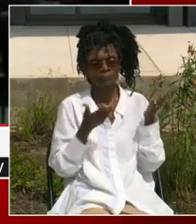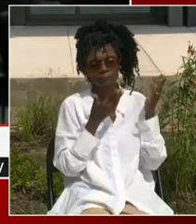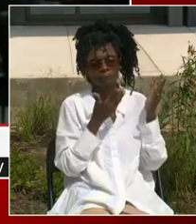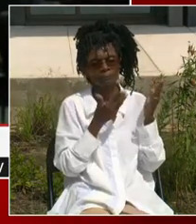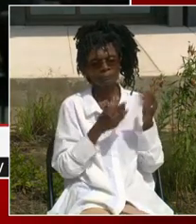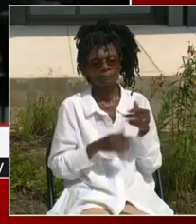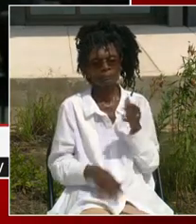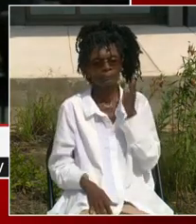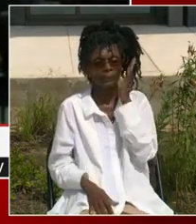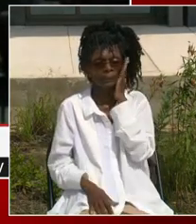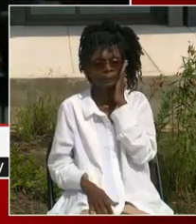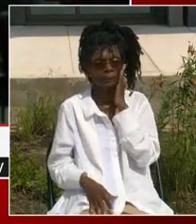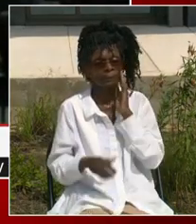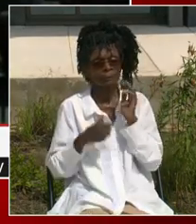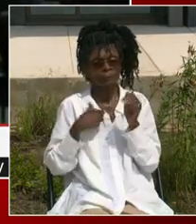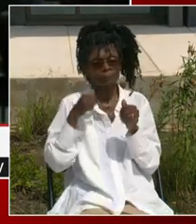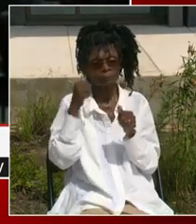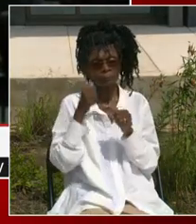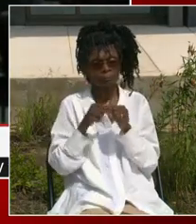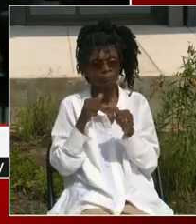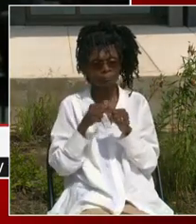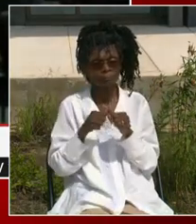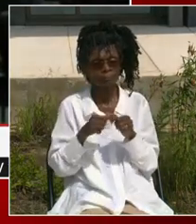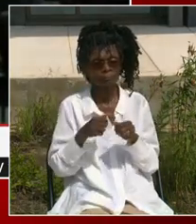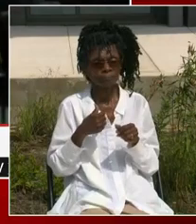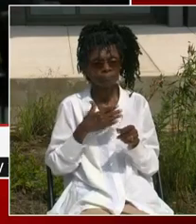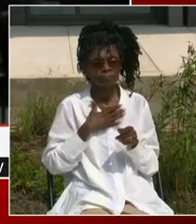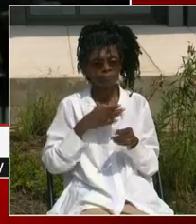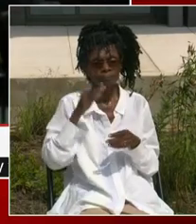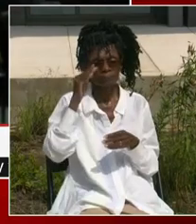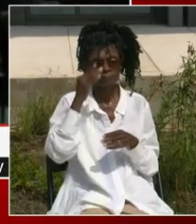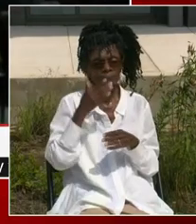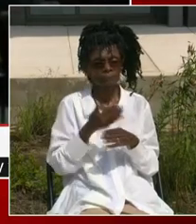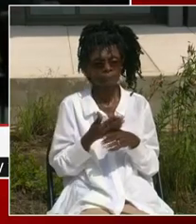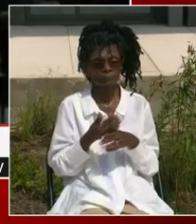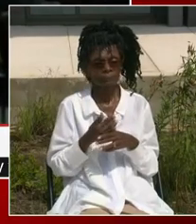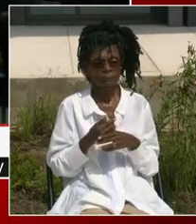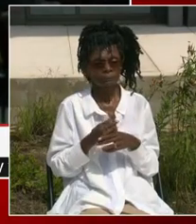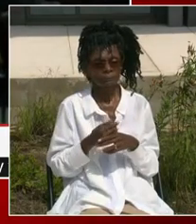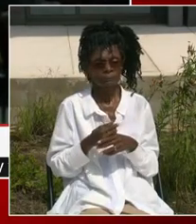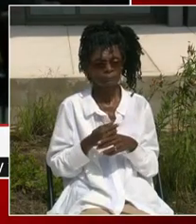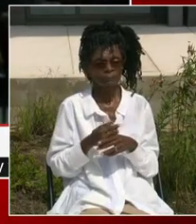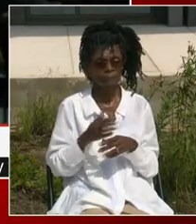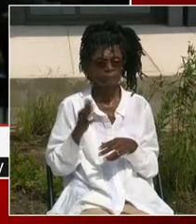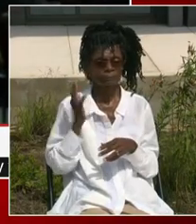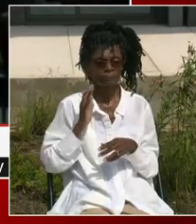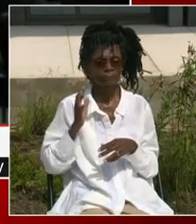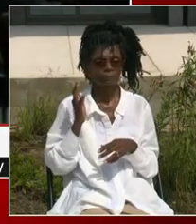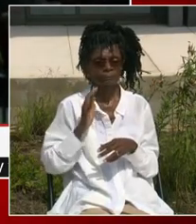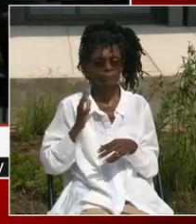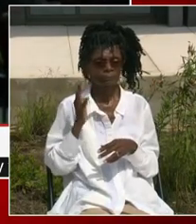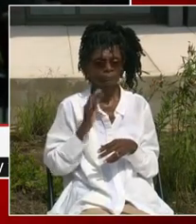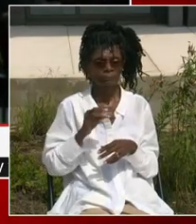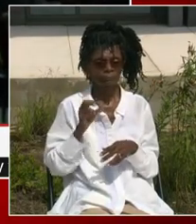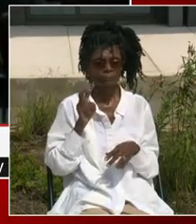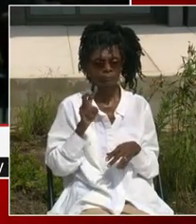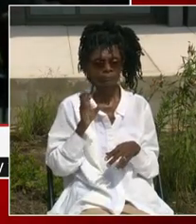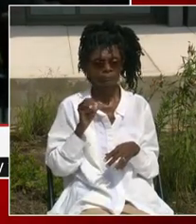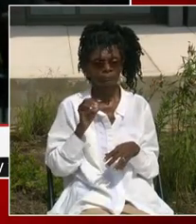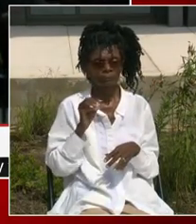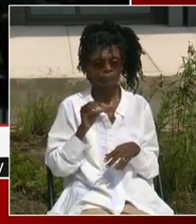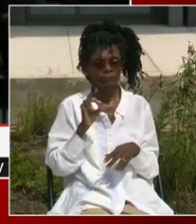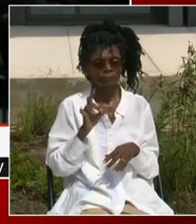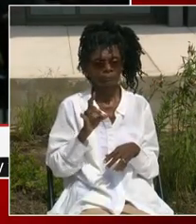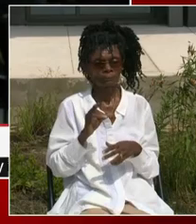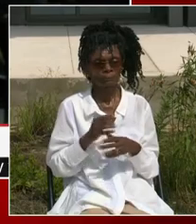was four years old, not three, so it was back in 2008, a group of neighbors came together because at that time, West